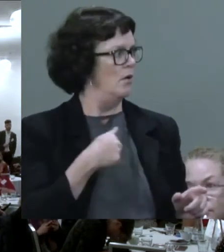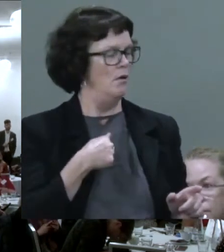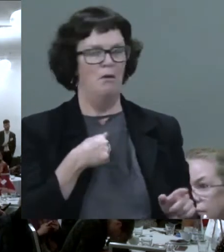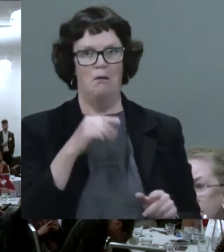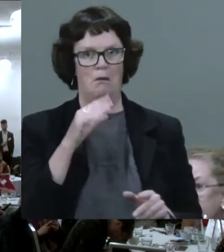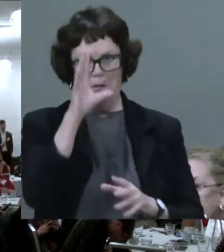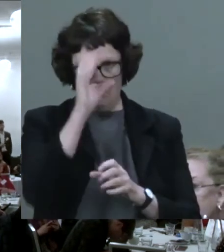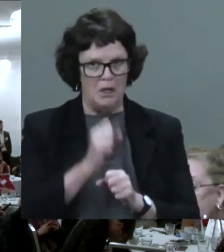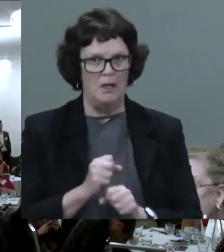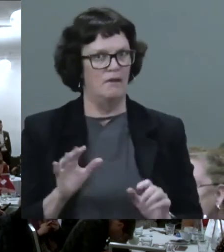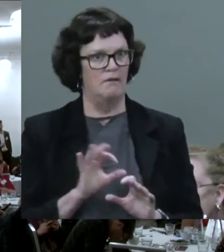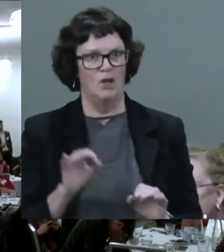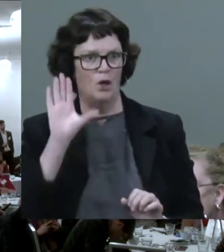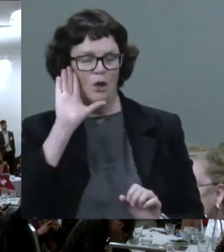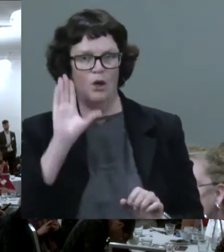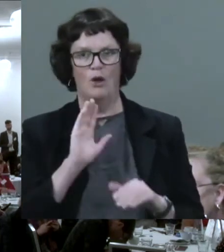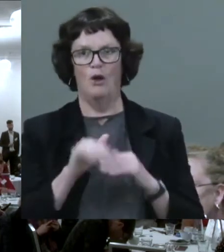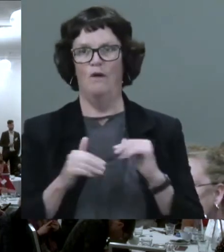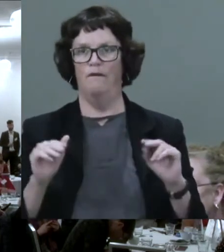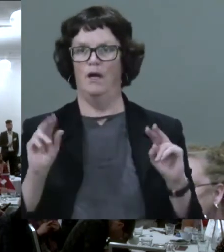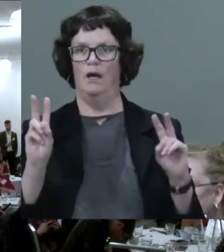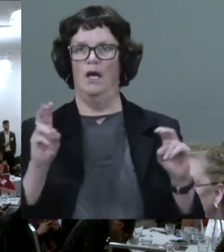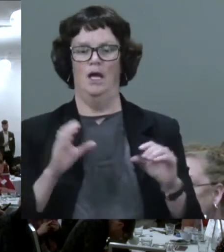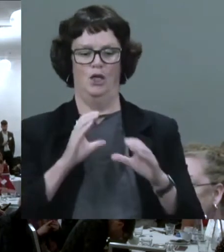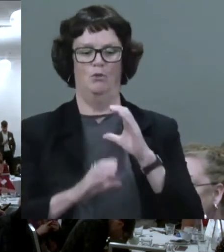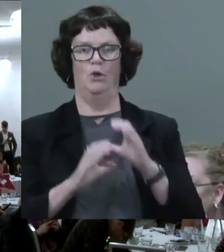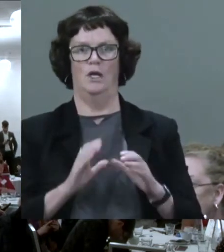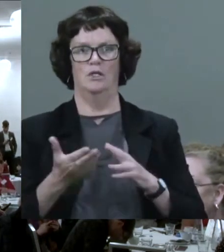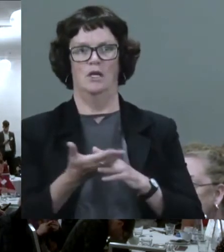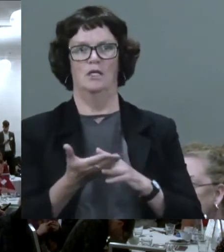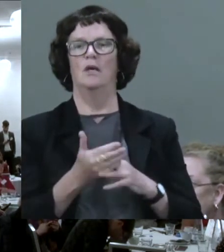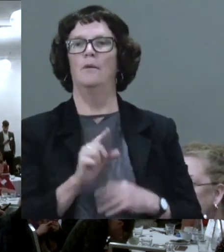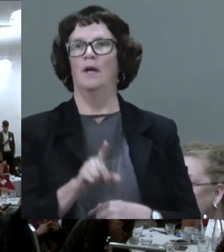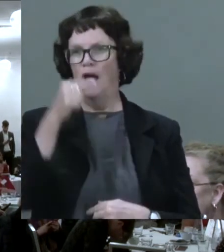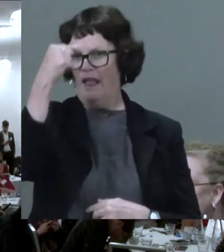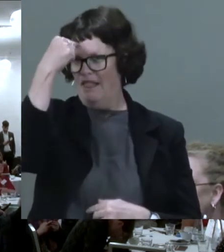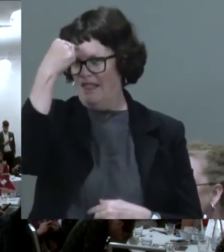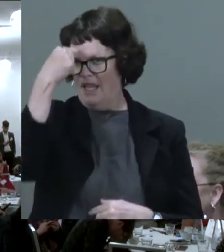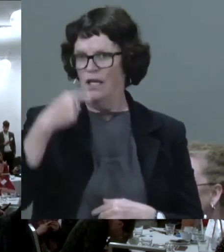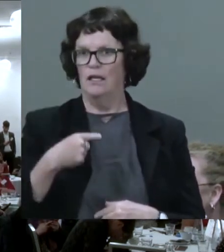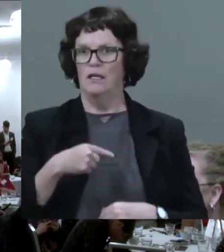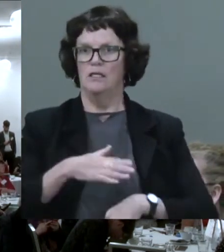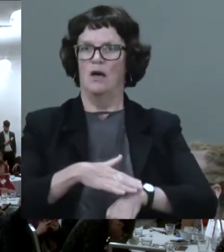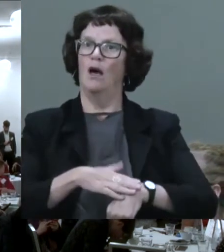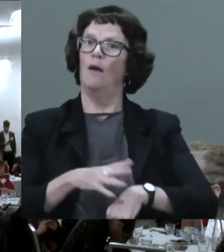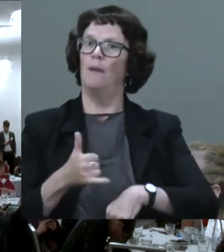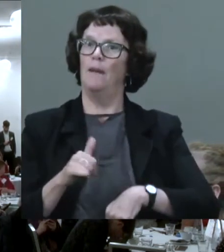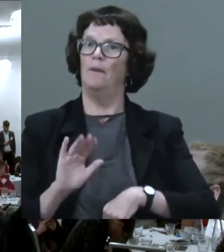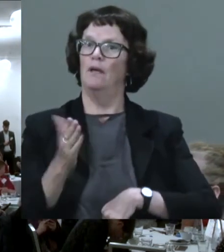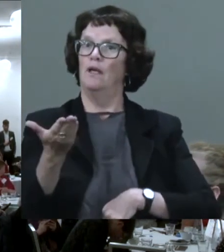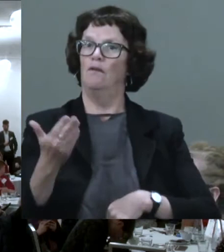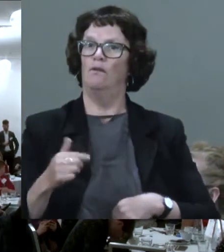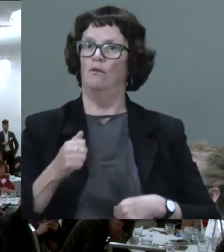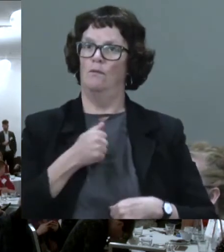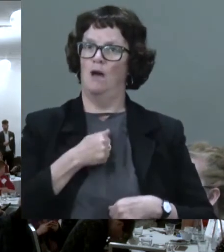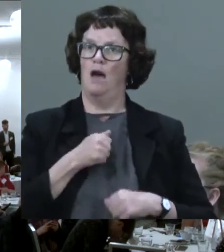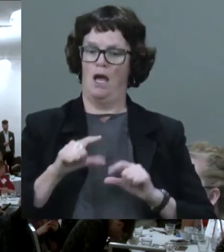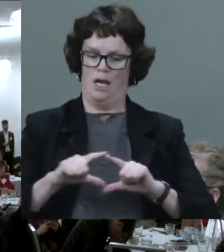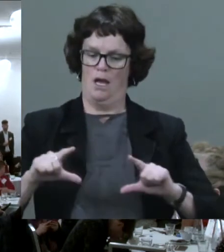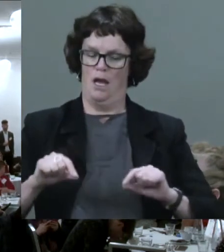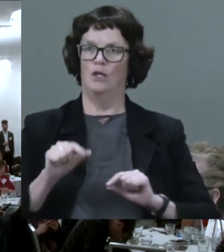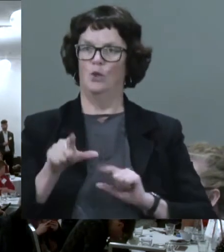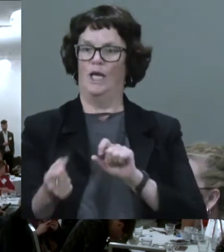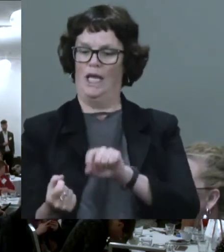of communication access. I'm just wondering, in the interest of time, um, could I maybe give you my card and you could send me an email